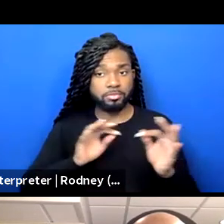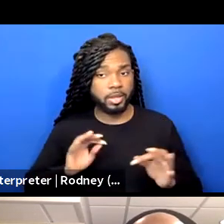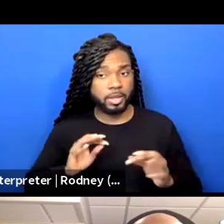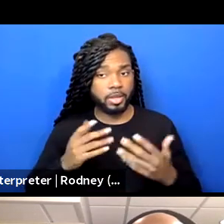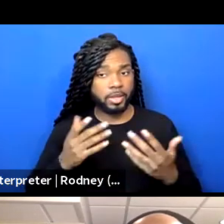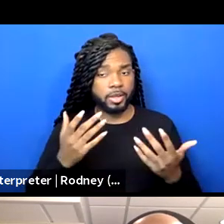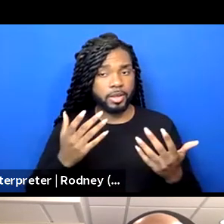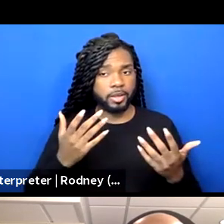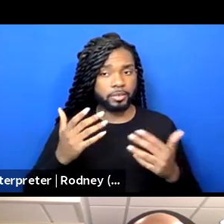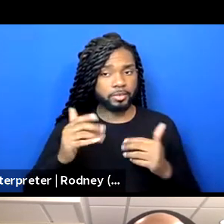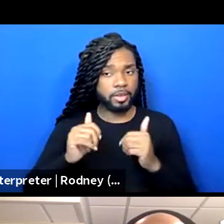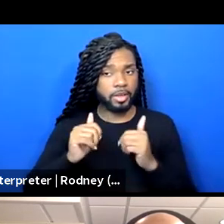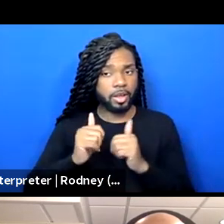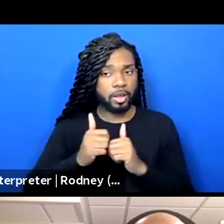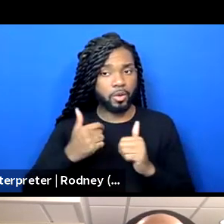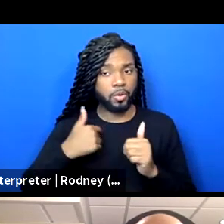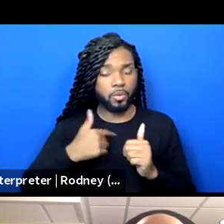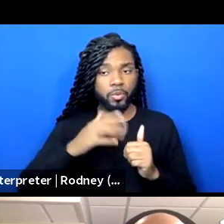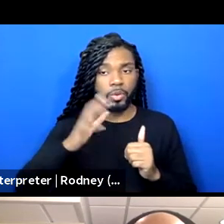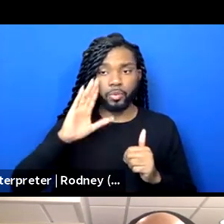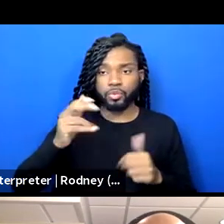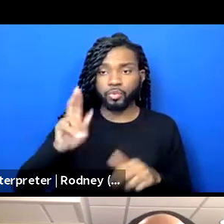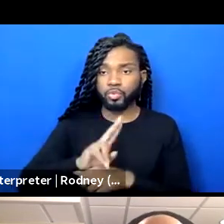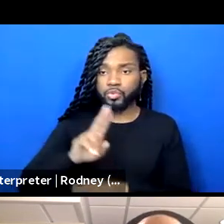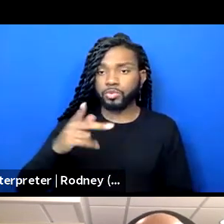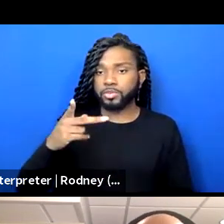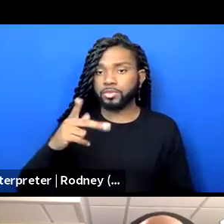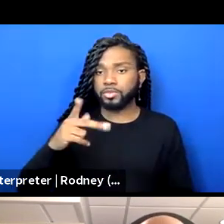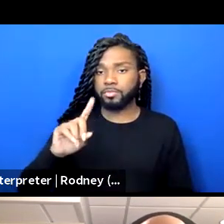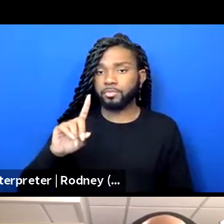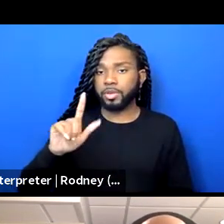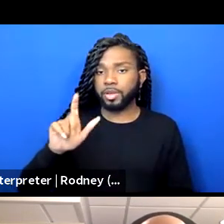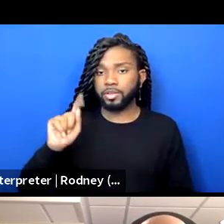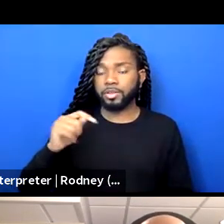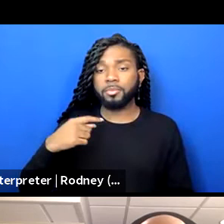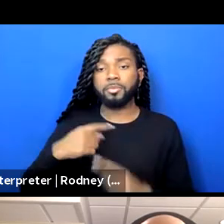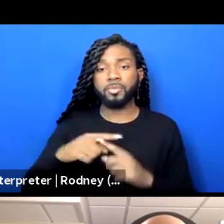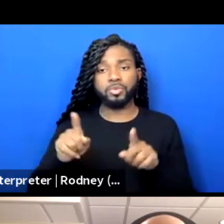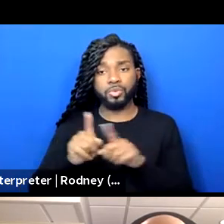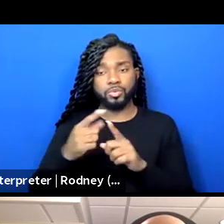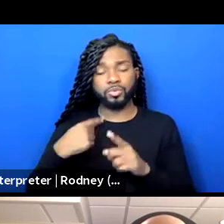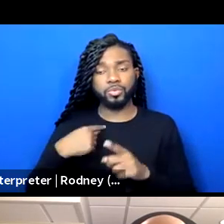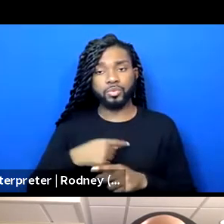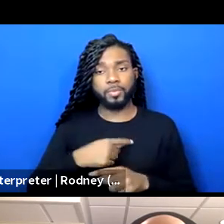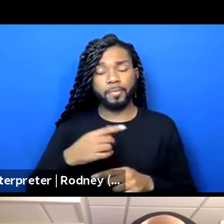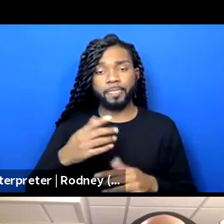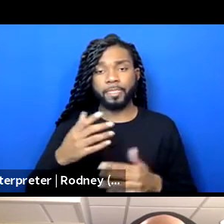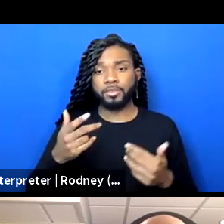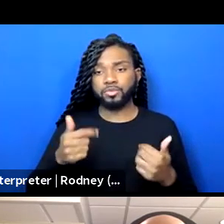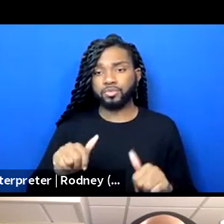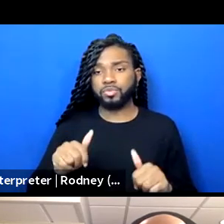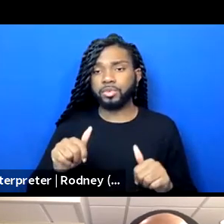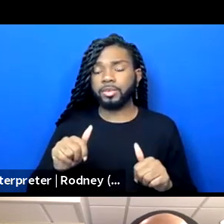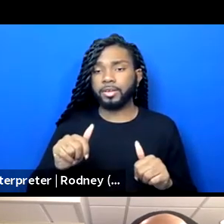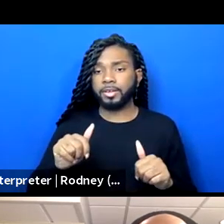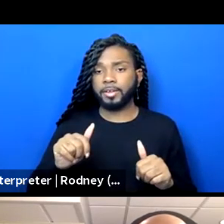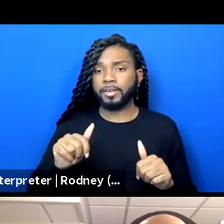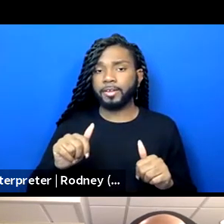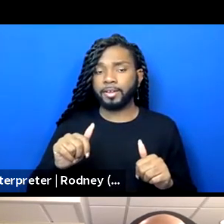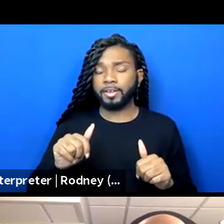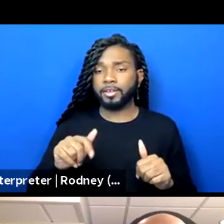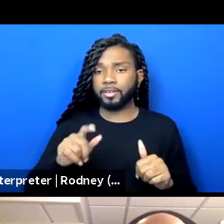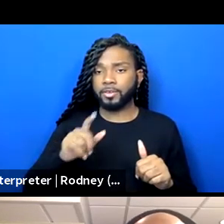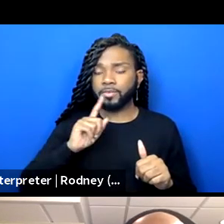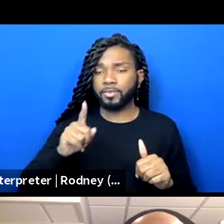you know, how we're using, trying to use the padlets. We're also trying to collectively, um, you know, populate the expertise